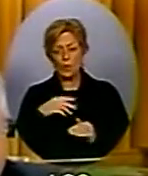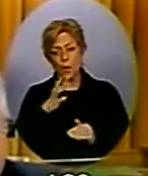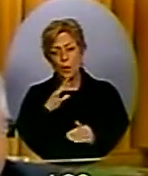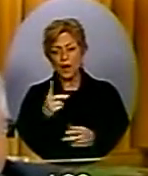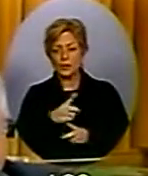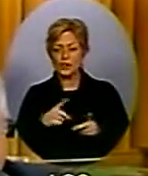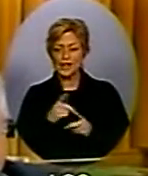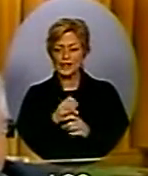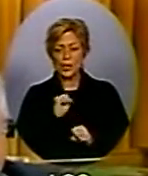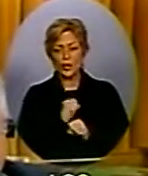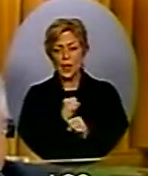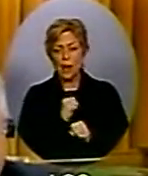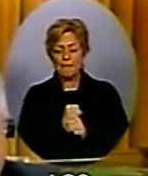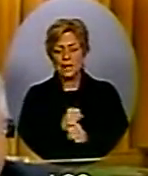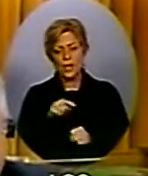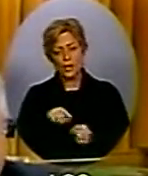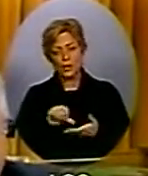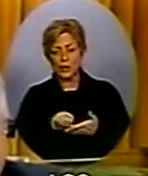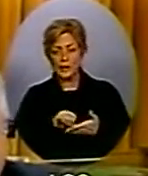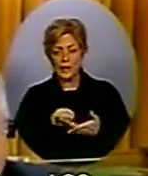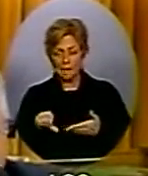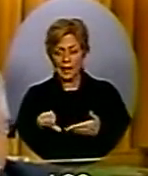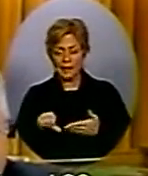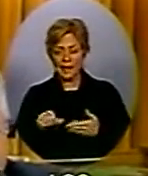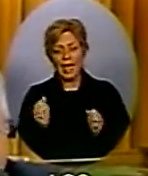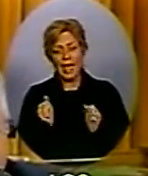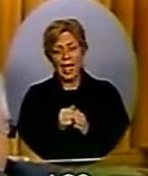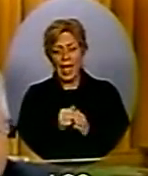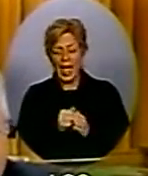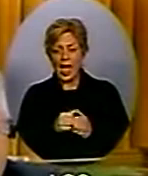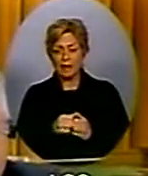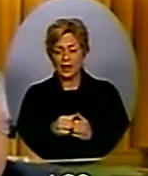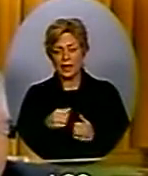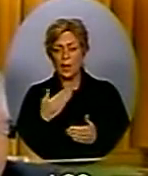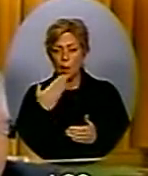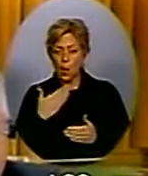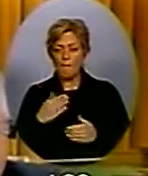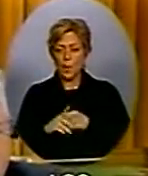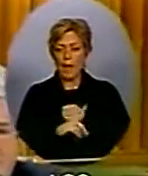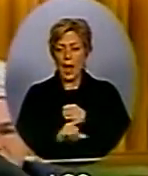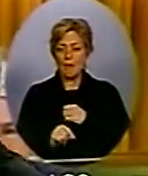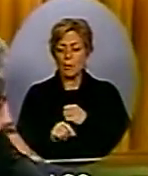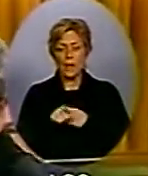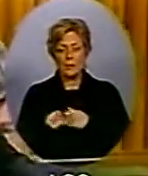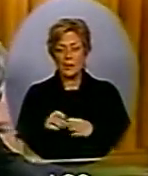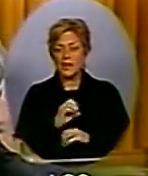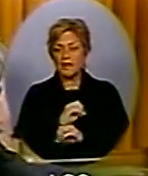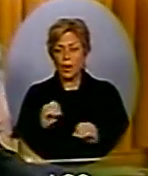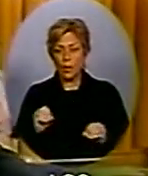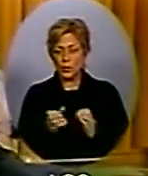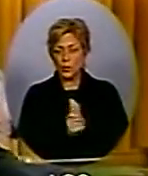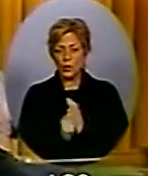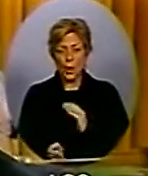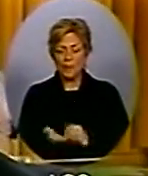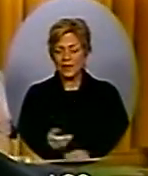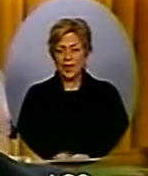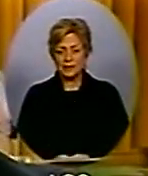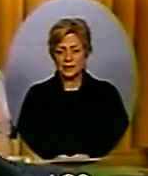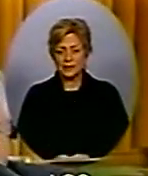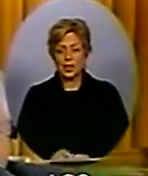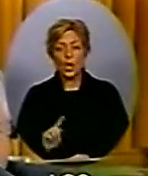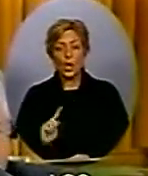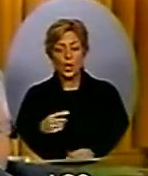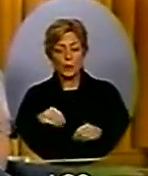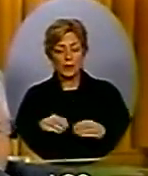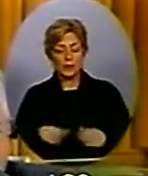with a plump patronage job for which he had absolutely no qualifications. This Prime Minister promised he'd clean up that behaviour and he broke that promise